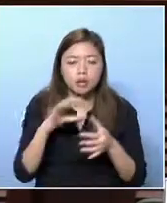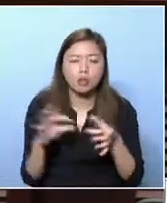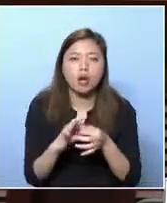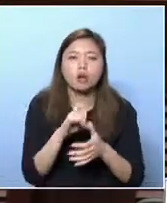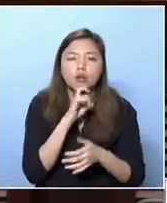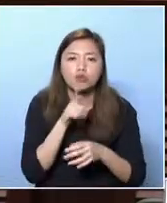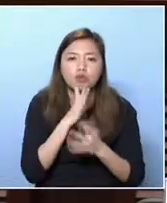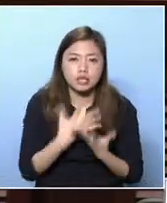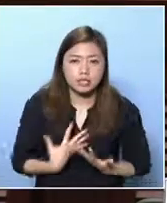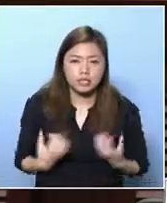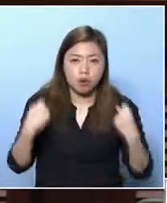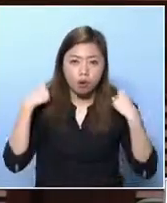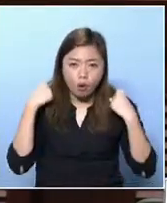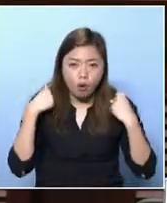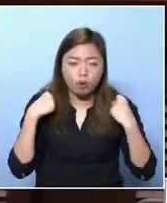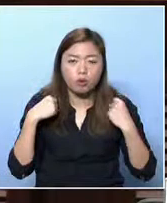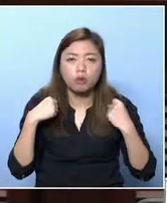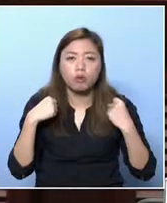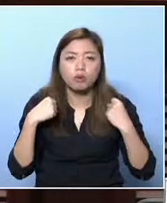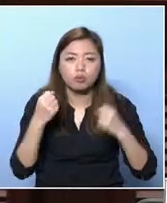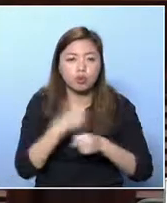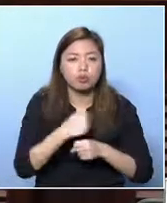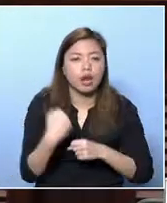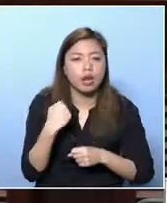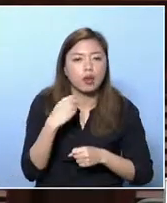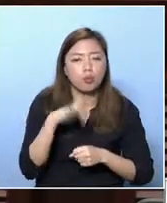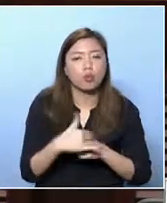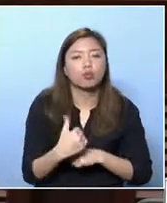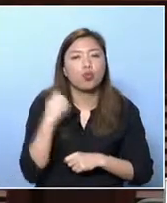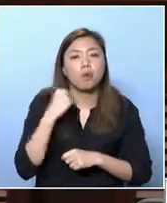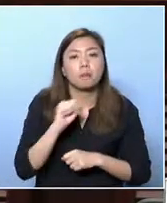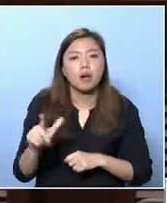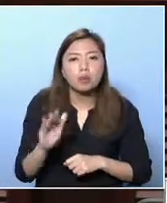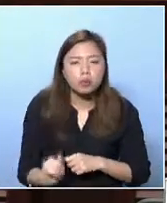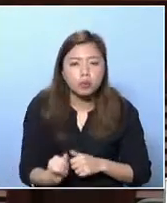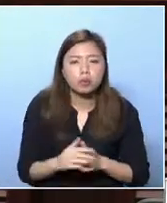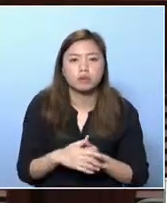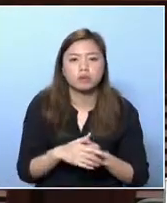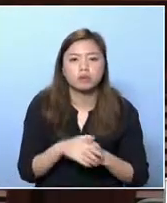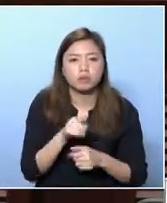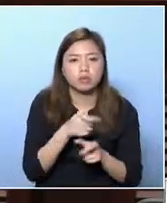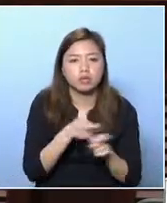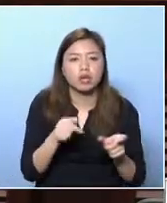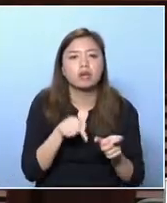Of course, the issues are related.